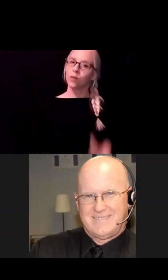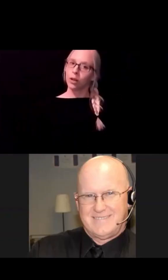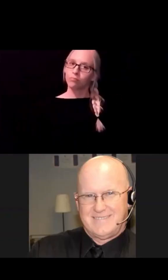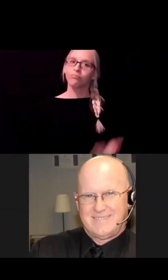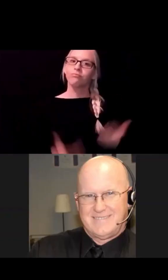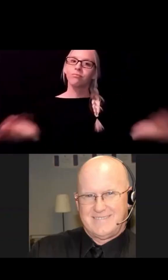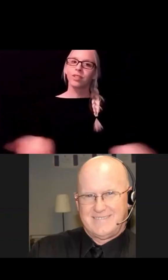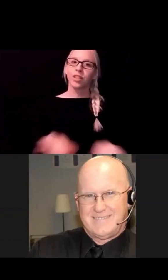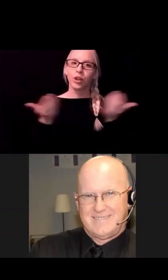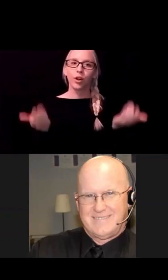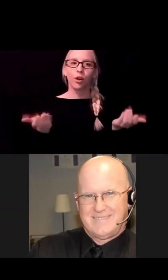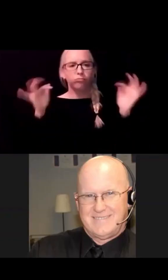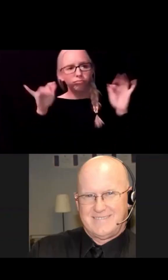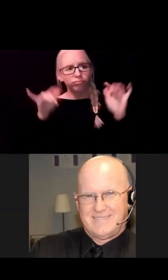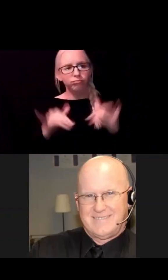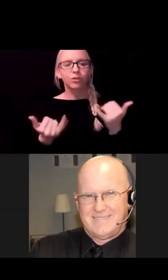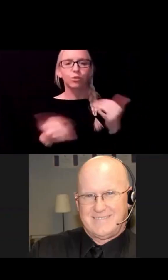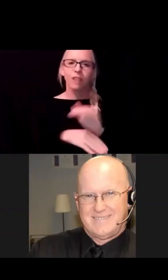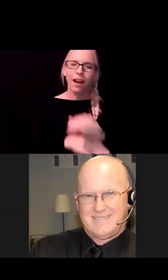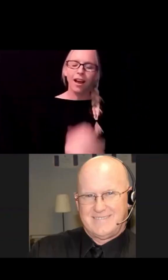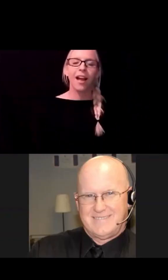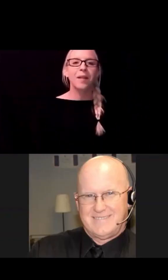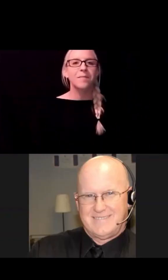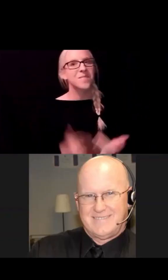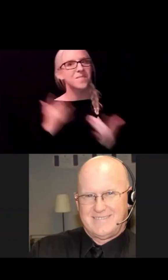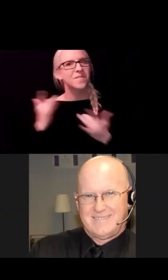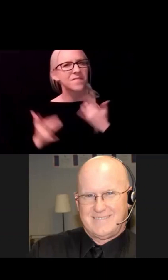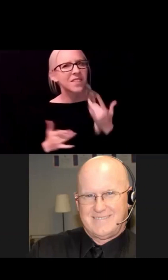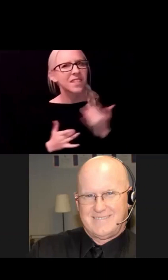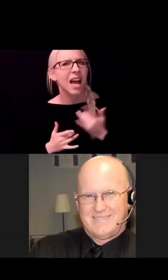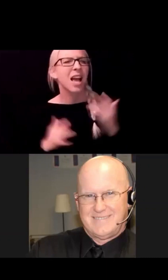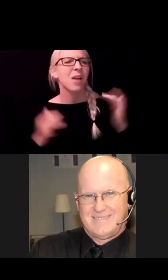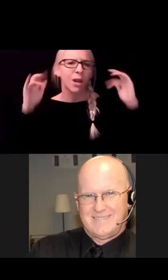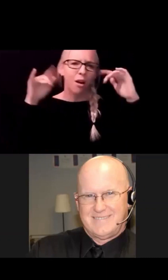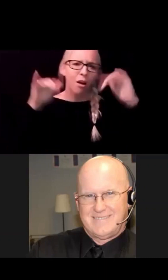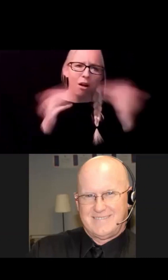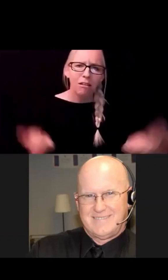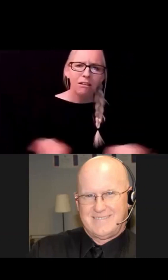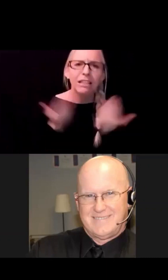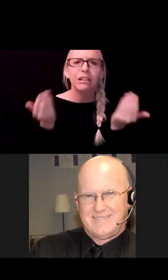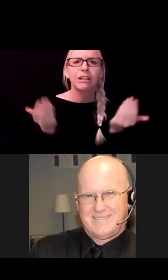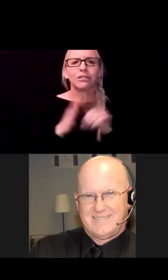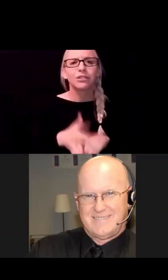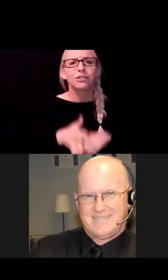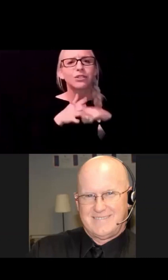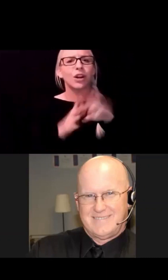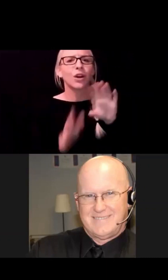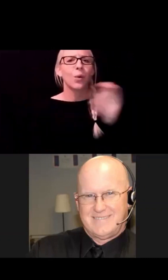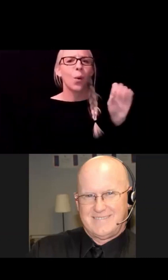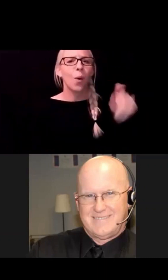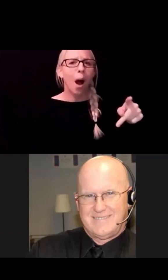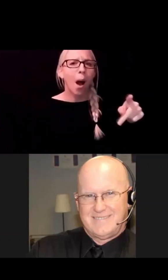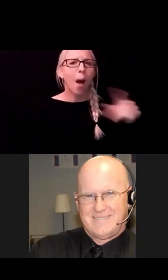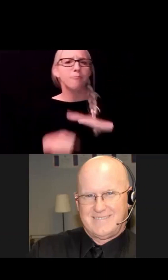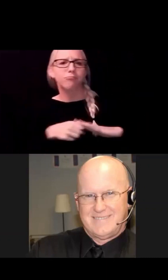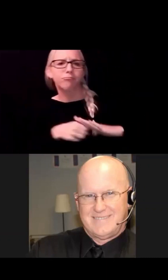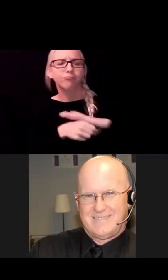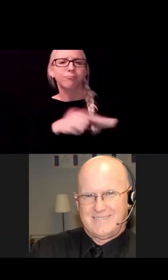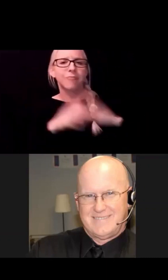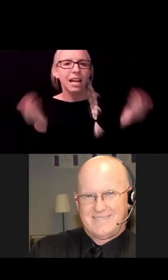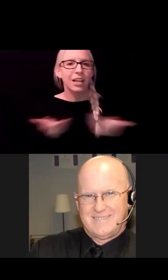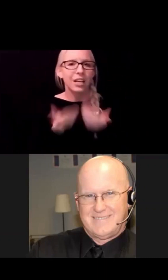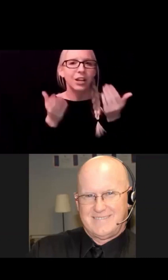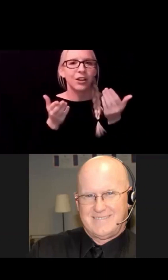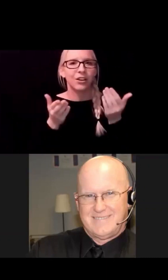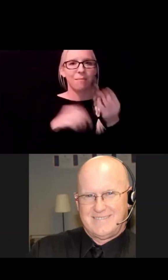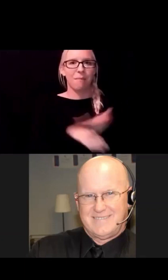I'm so excited about all of us getting together to try to start this cooperative sector here in Miami, and it really takes all of us to